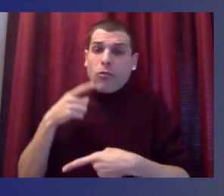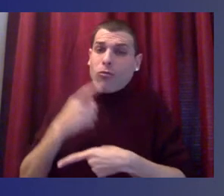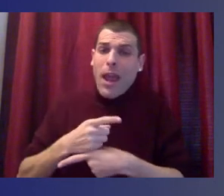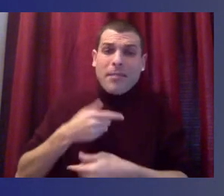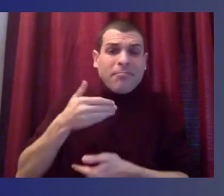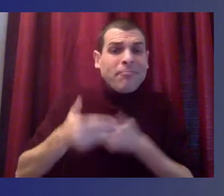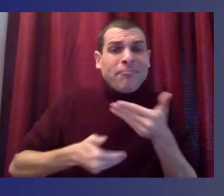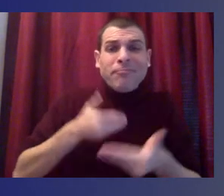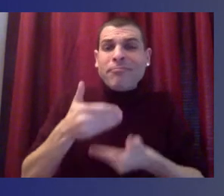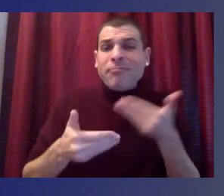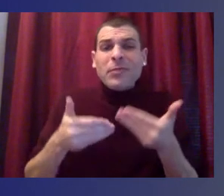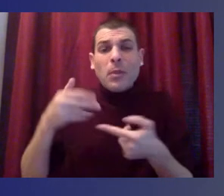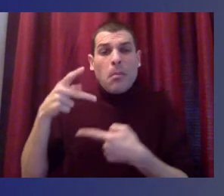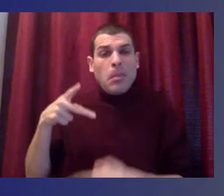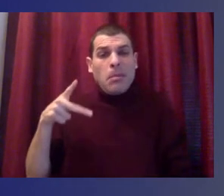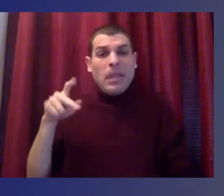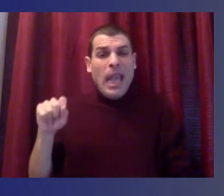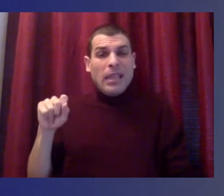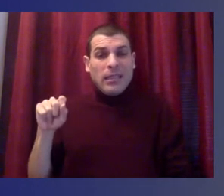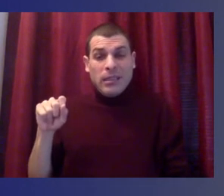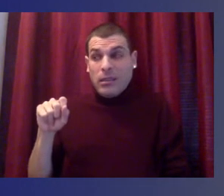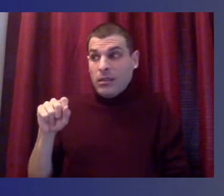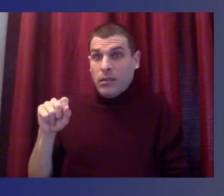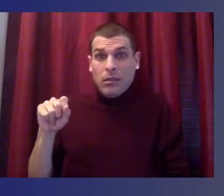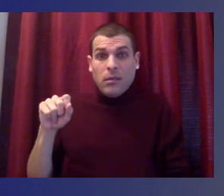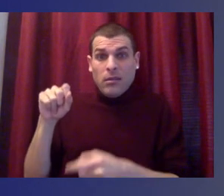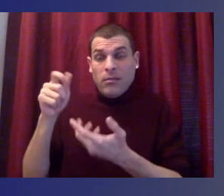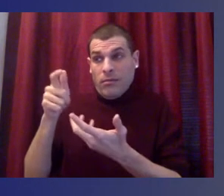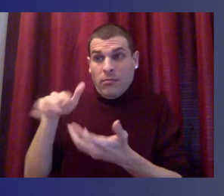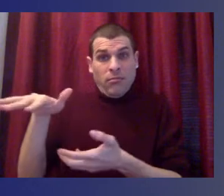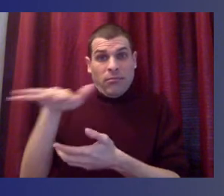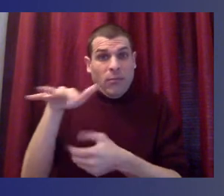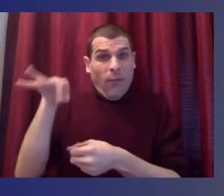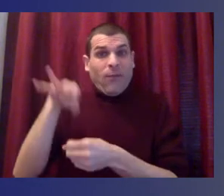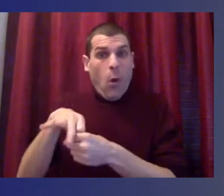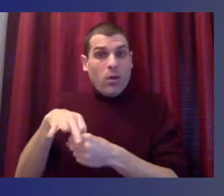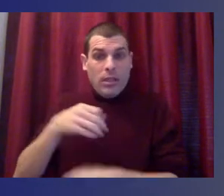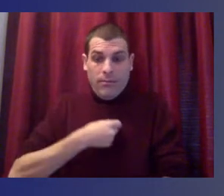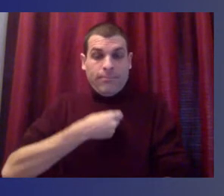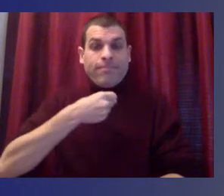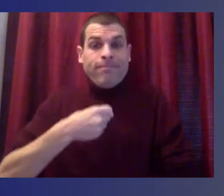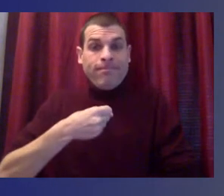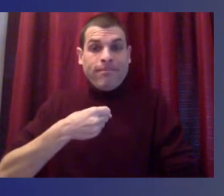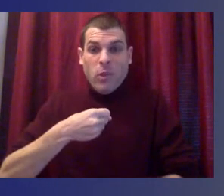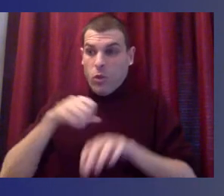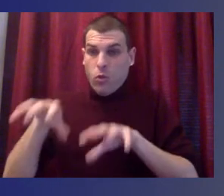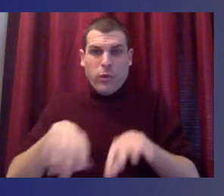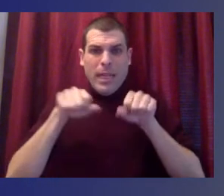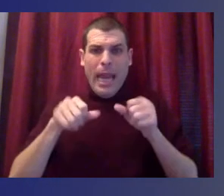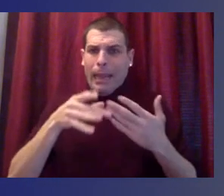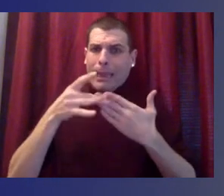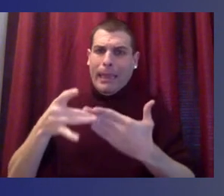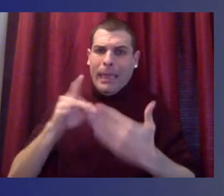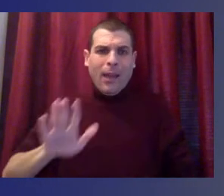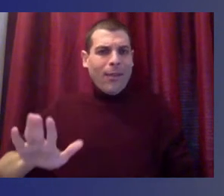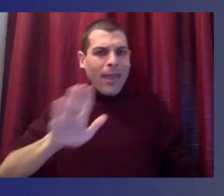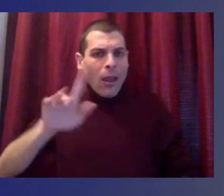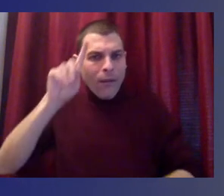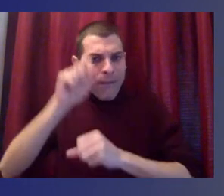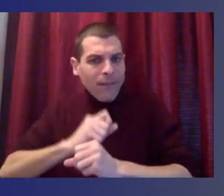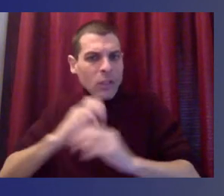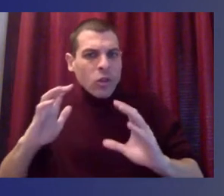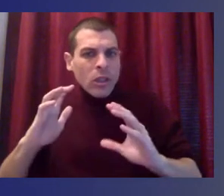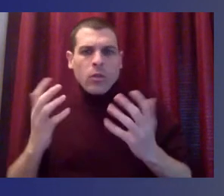schools. That's what the community charged us with in their mandate with a new vision. So it's time to, we really lean into our theory of action that really